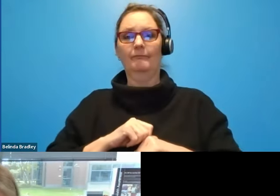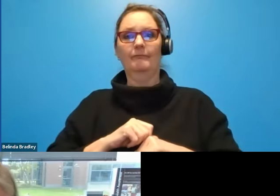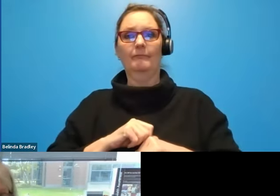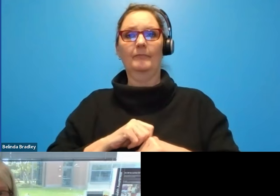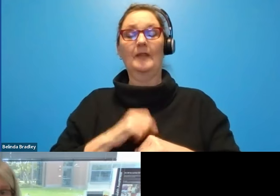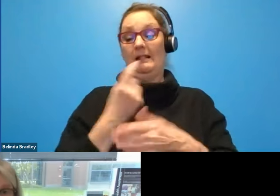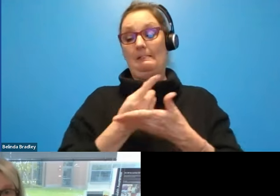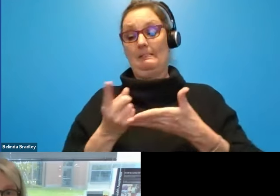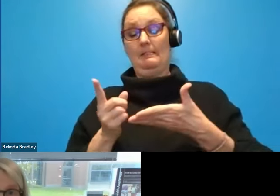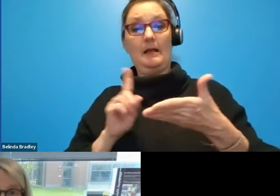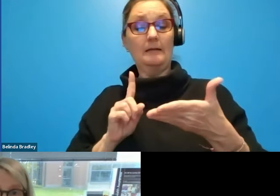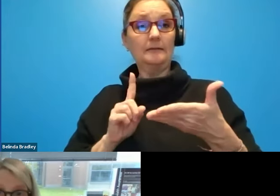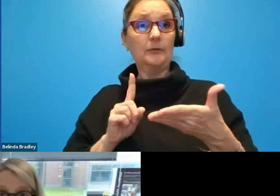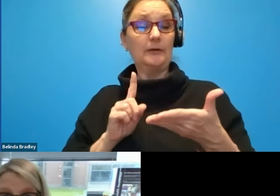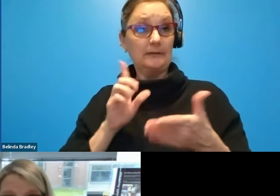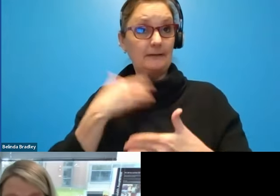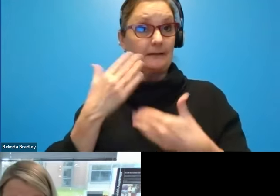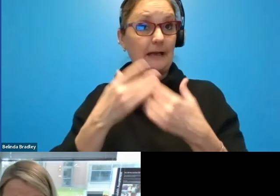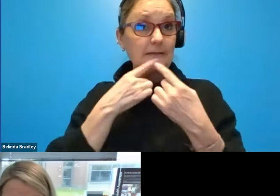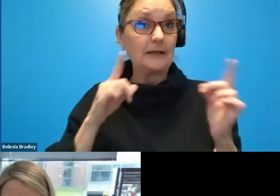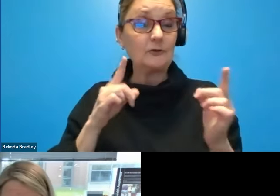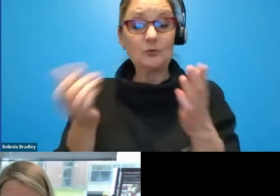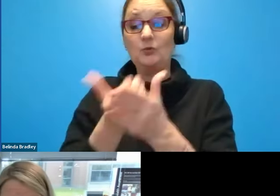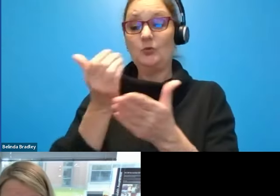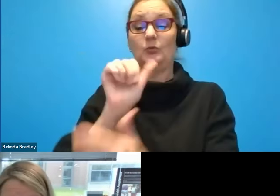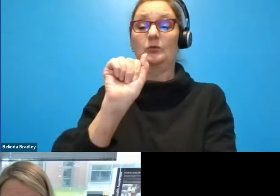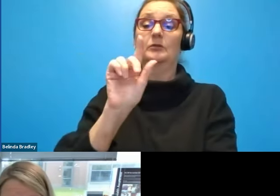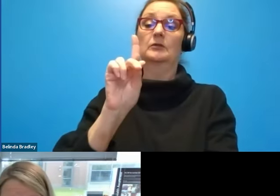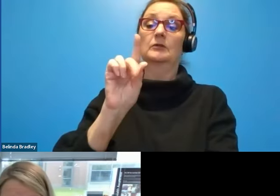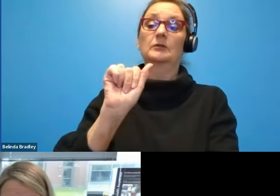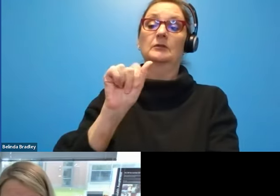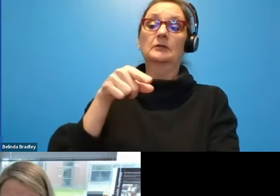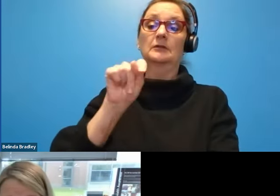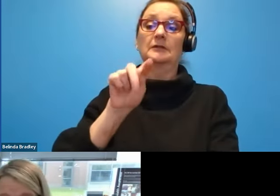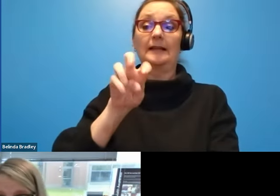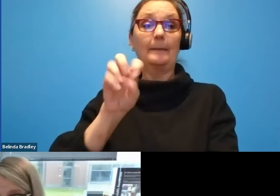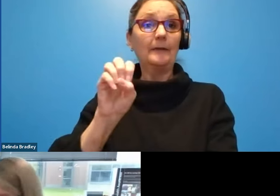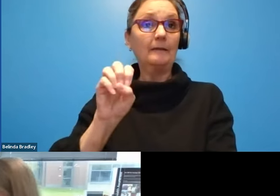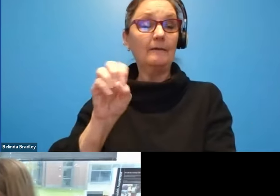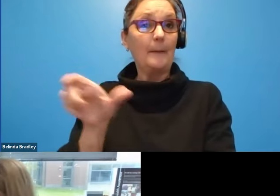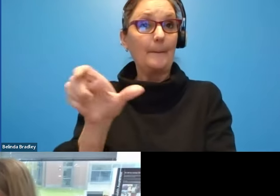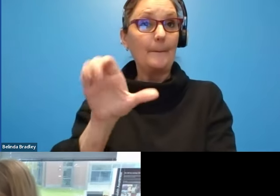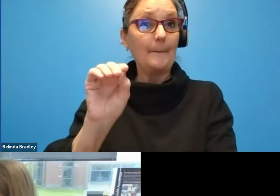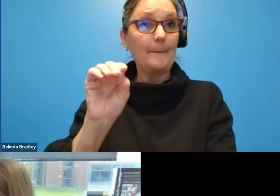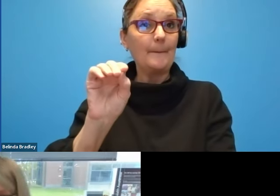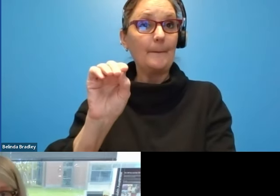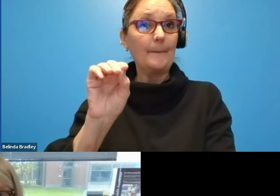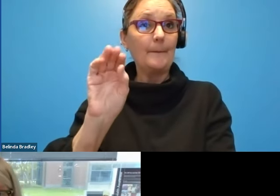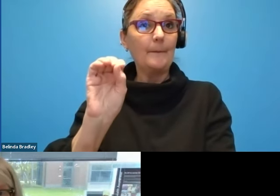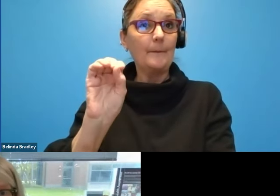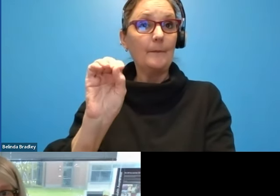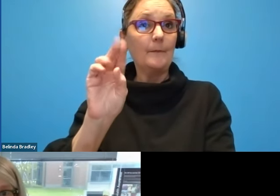cause I'm using it right here. The new adaptive mouse. Um, and this comes with a hub.